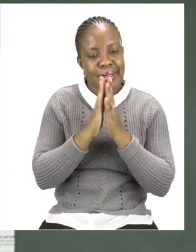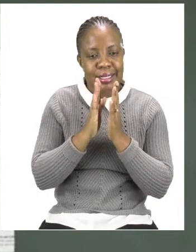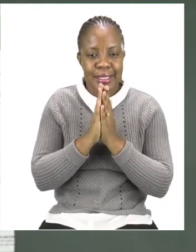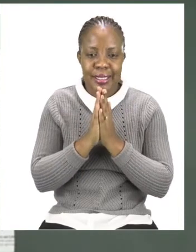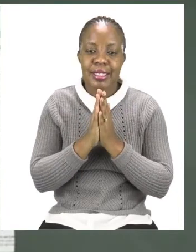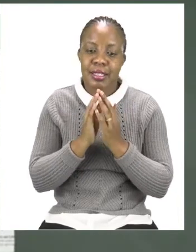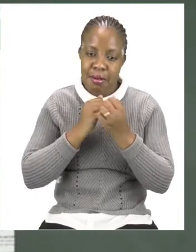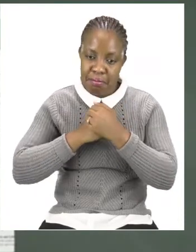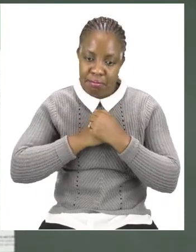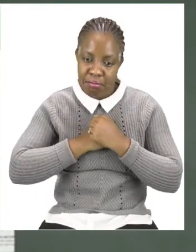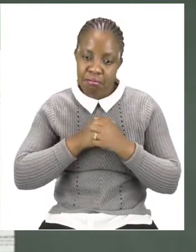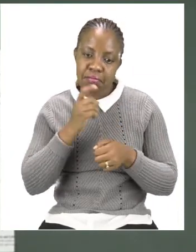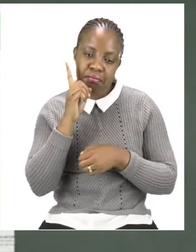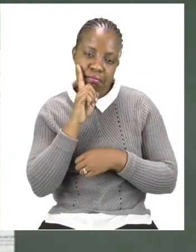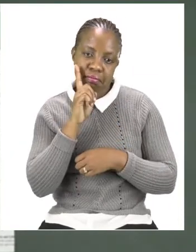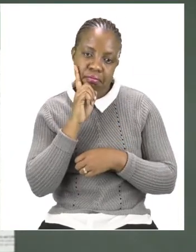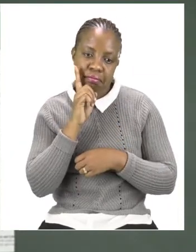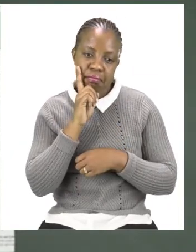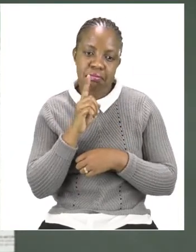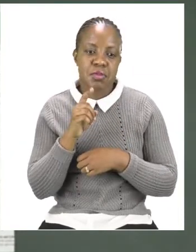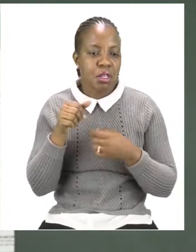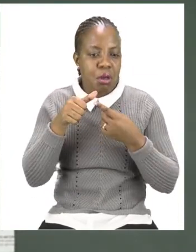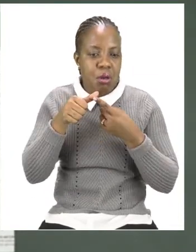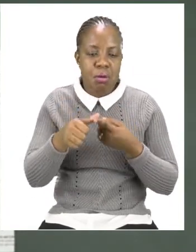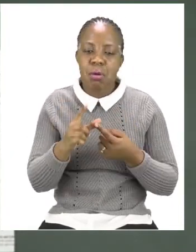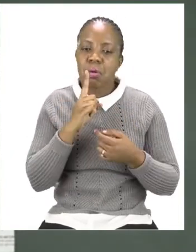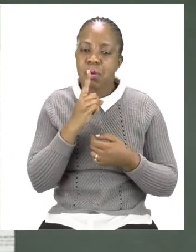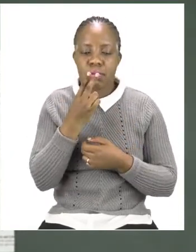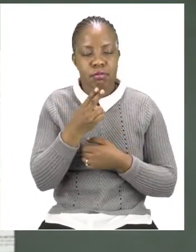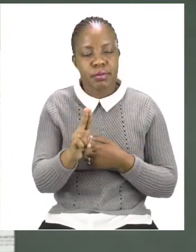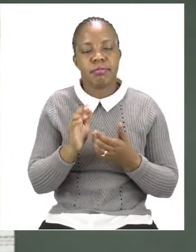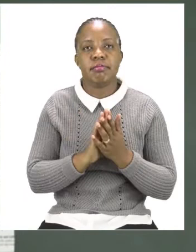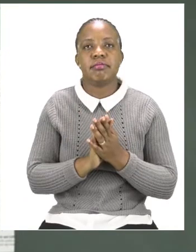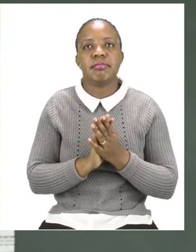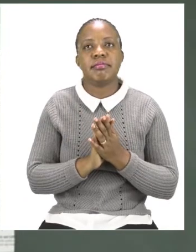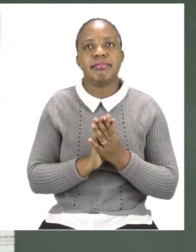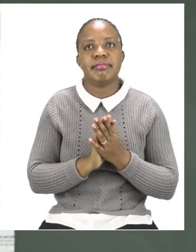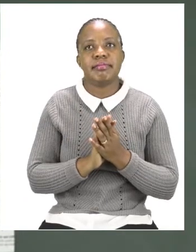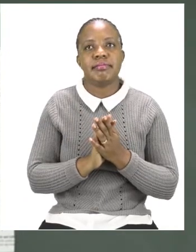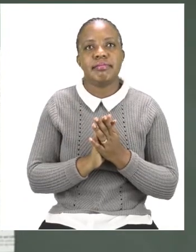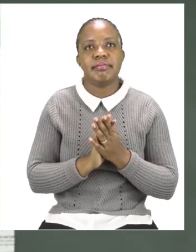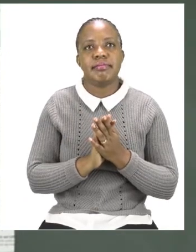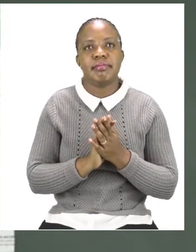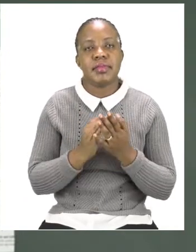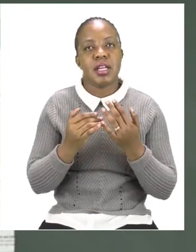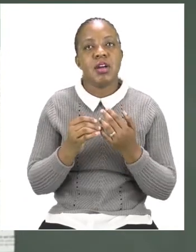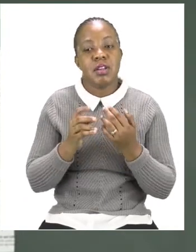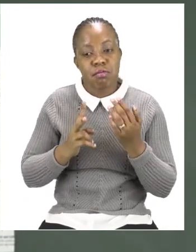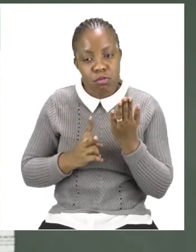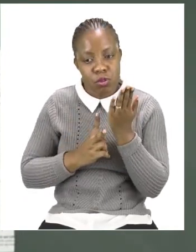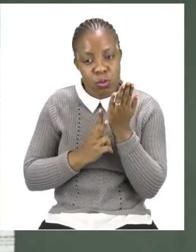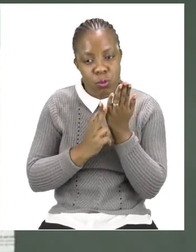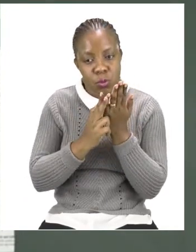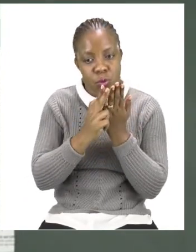not hurt yourself. So, once you are done using your scissors and cutting out your ruler, it's time to measure. So,